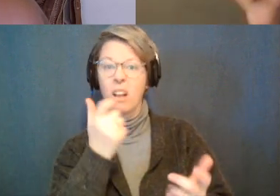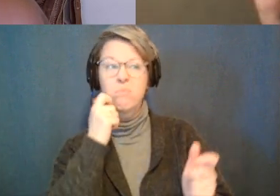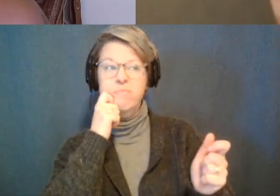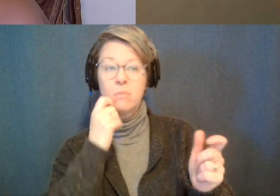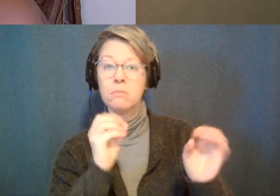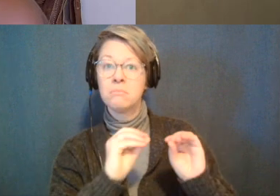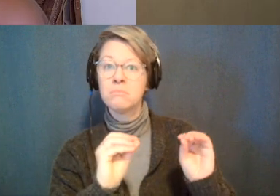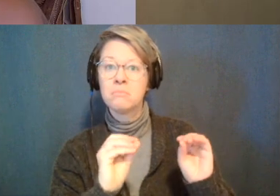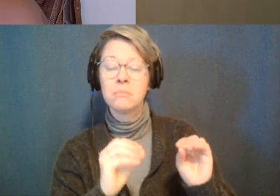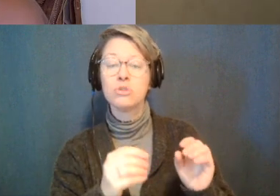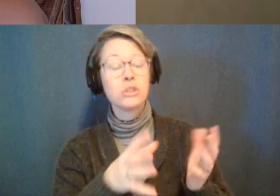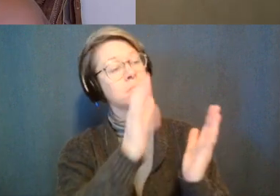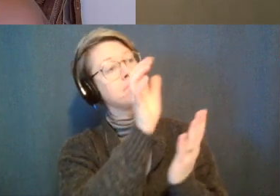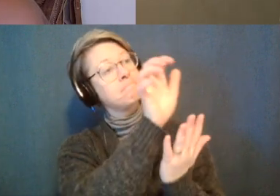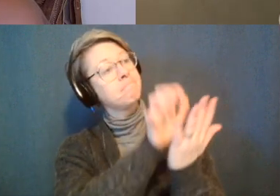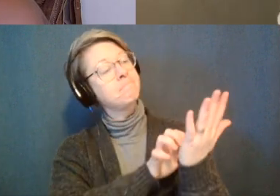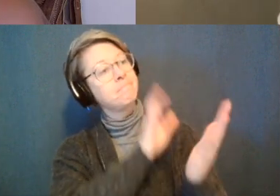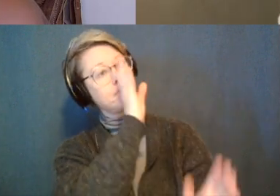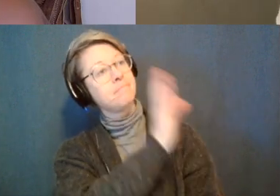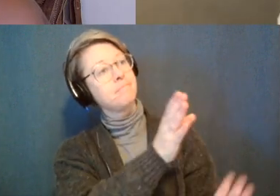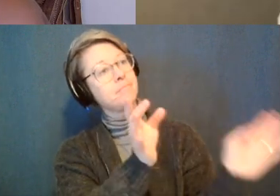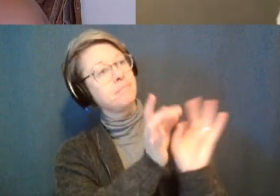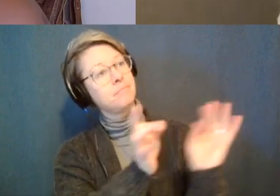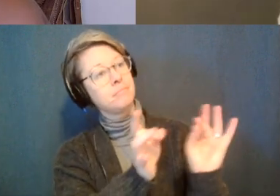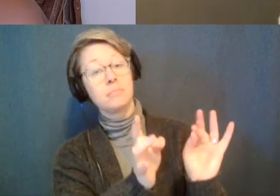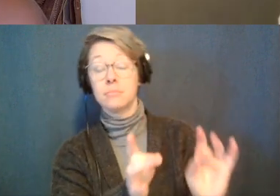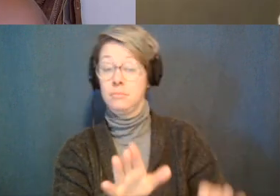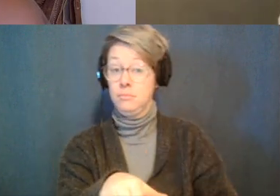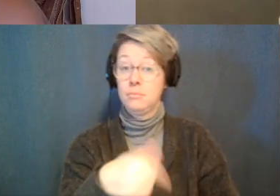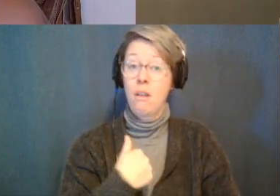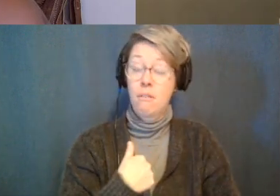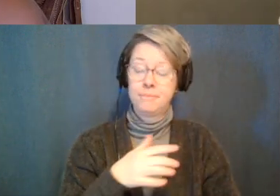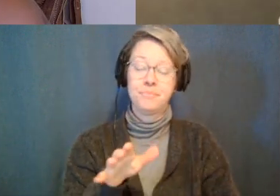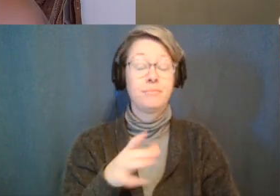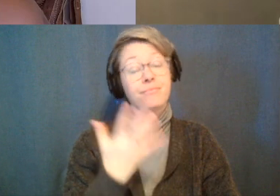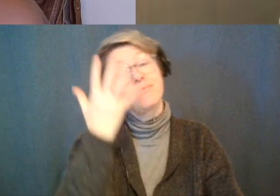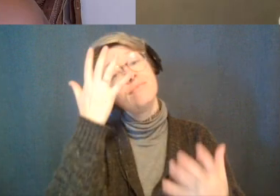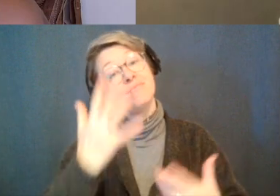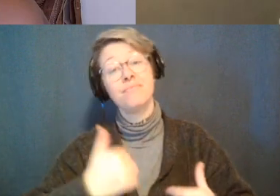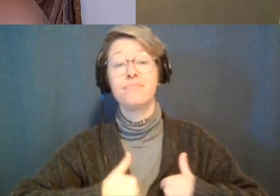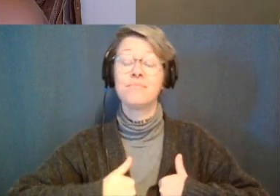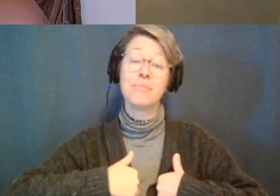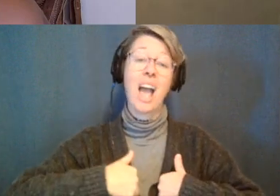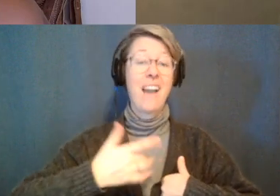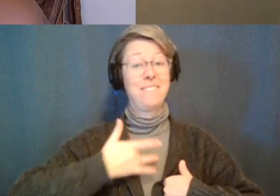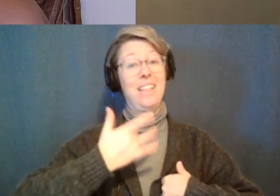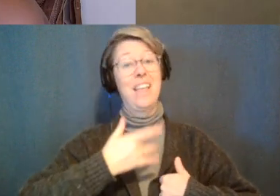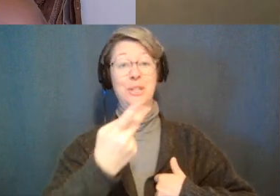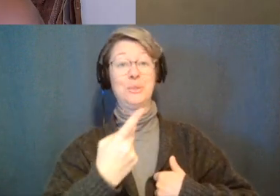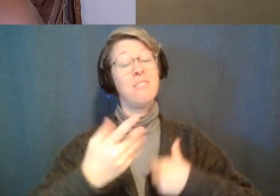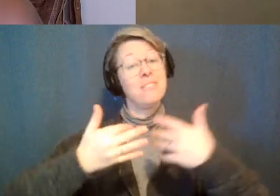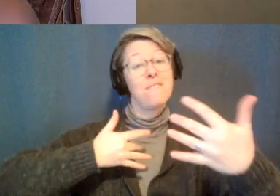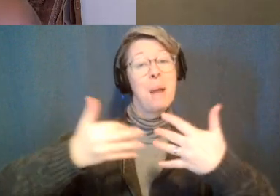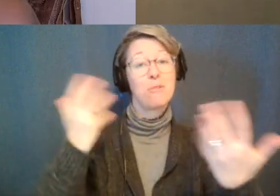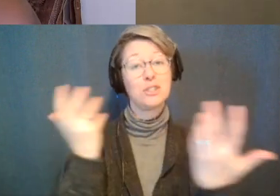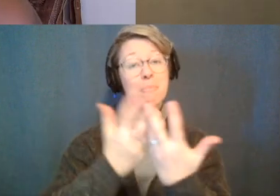shit out and um yeah i basically said like unfortunately i don't think that we're a vibrational match to continue